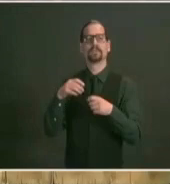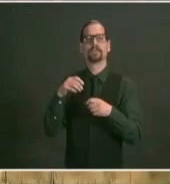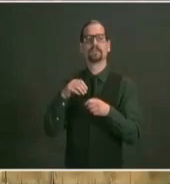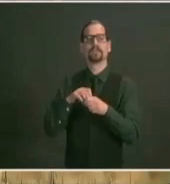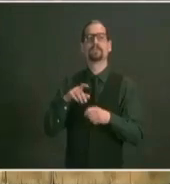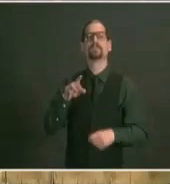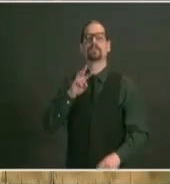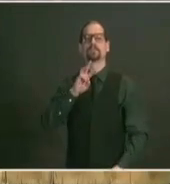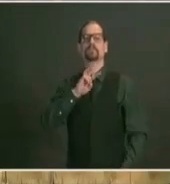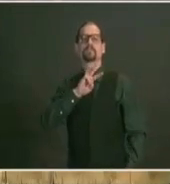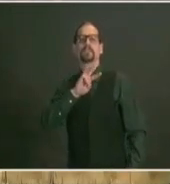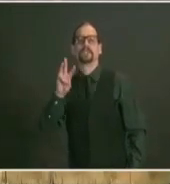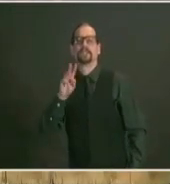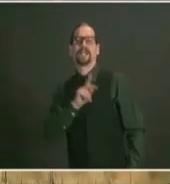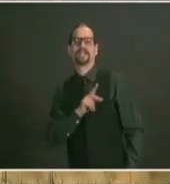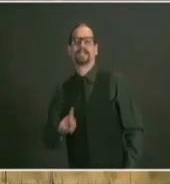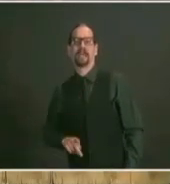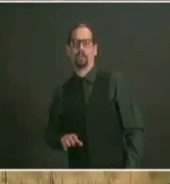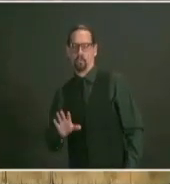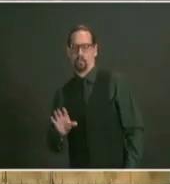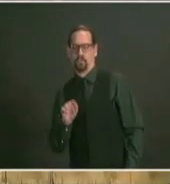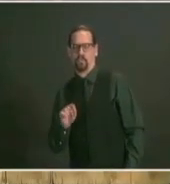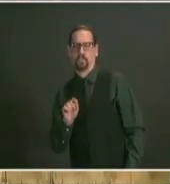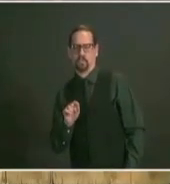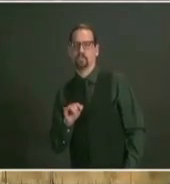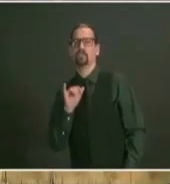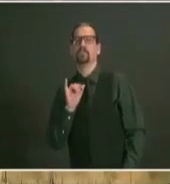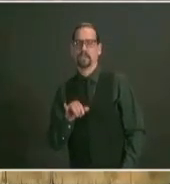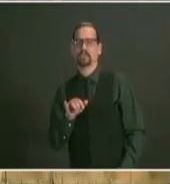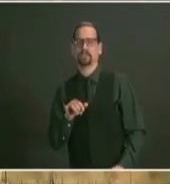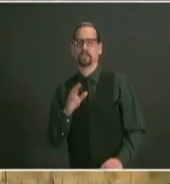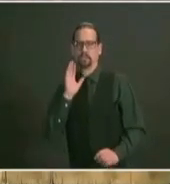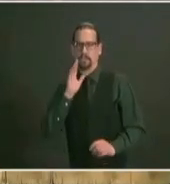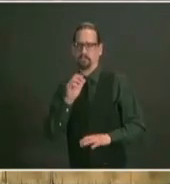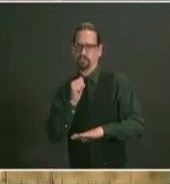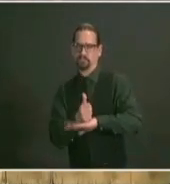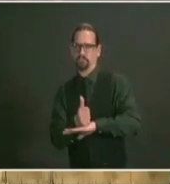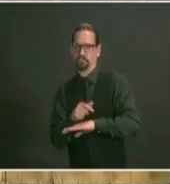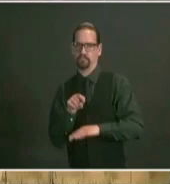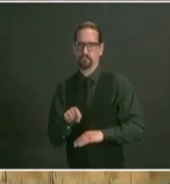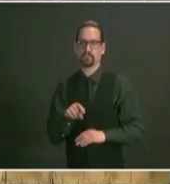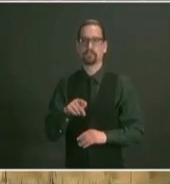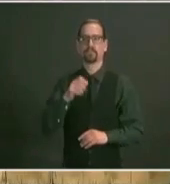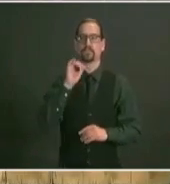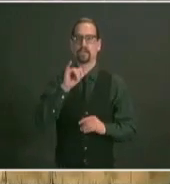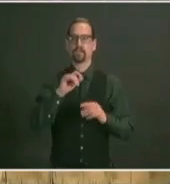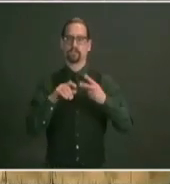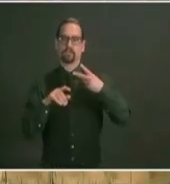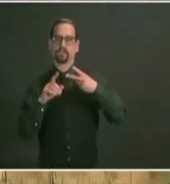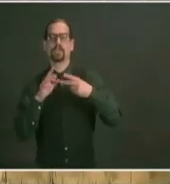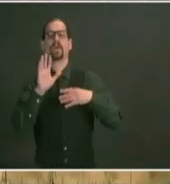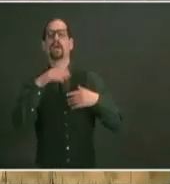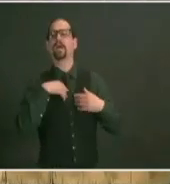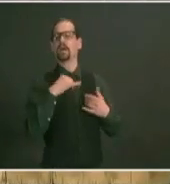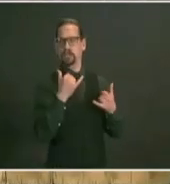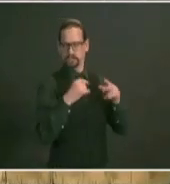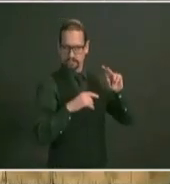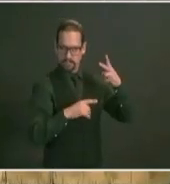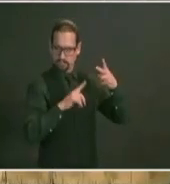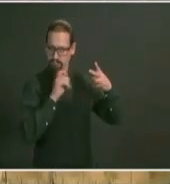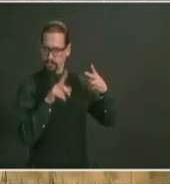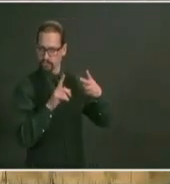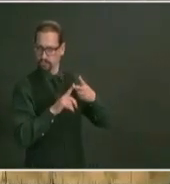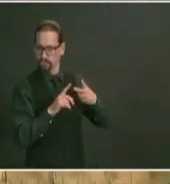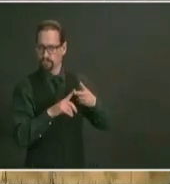story today about the coronavirus trends here uh related to the new variants they write the u.s makes headway against the virus troubling